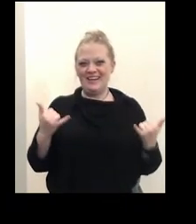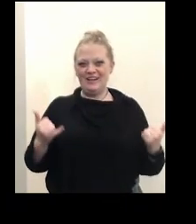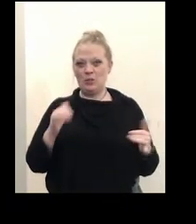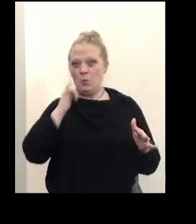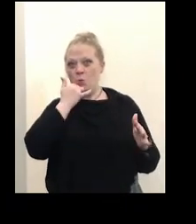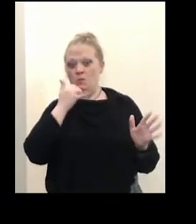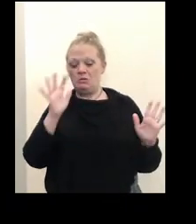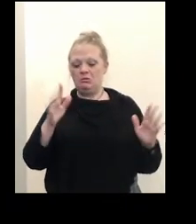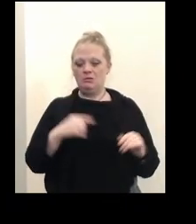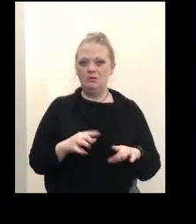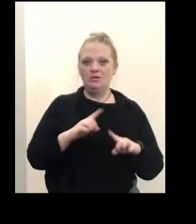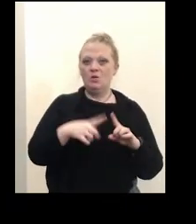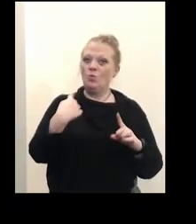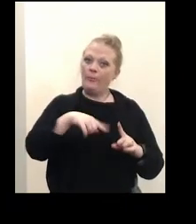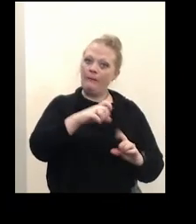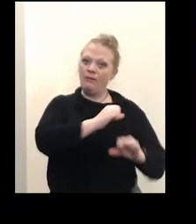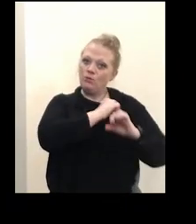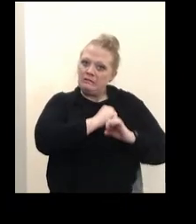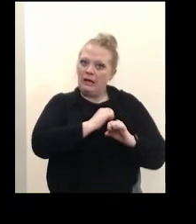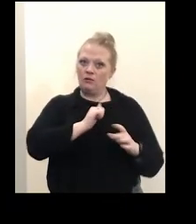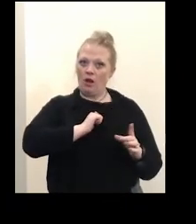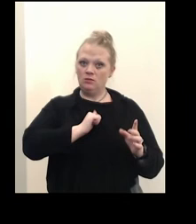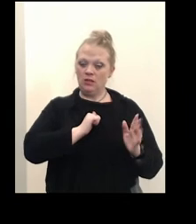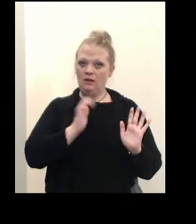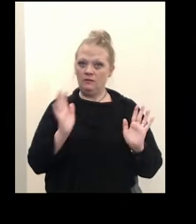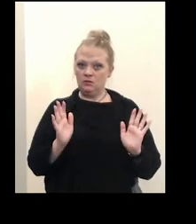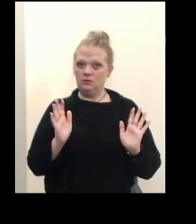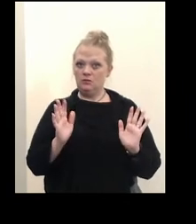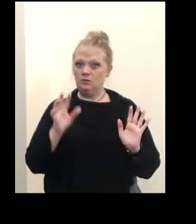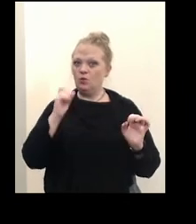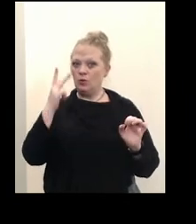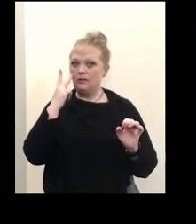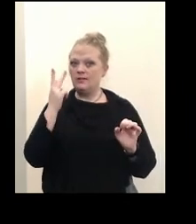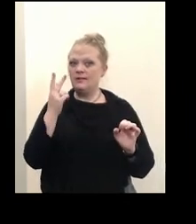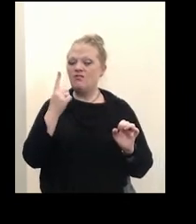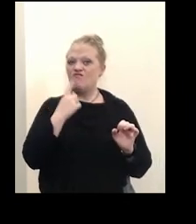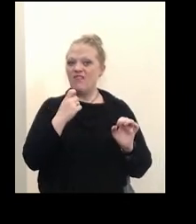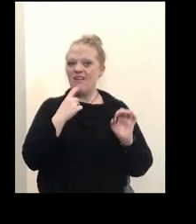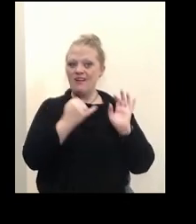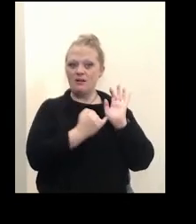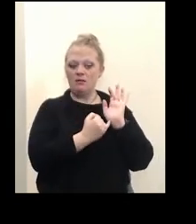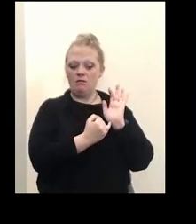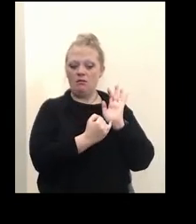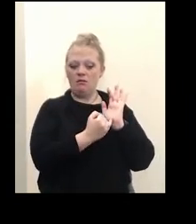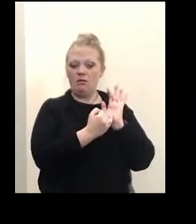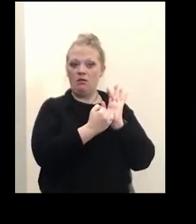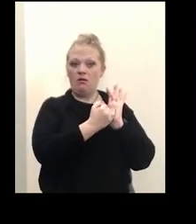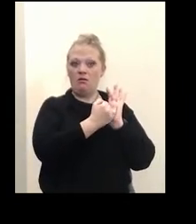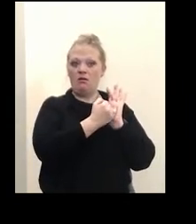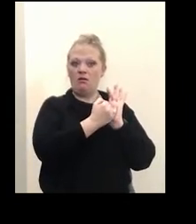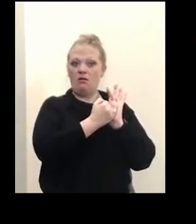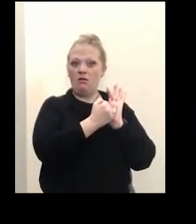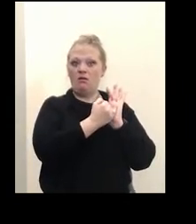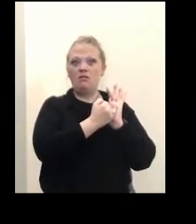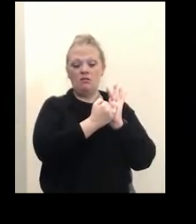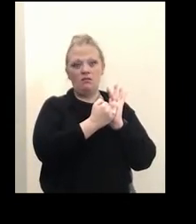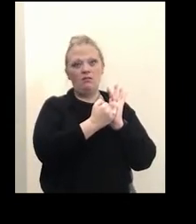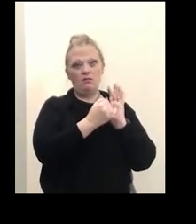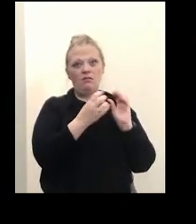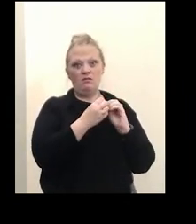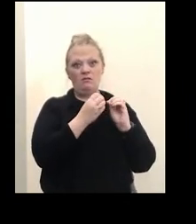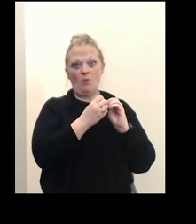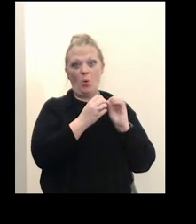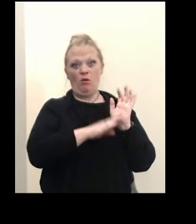something that we have to protect ourselves against and you can see that the red line curve is much steeper than the uh the um the